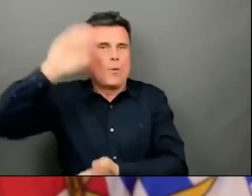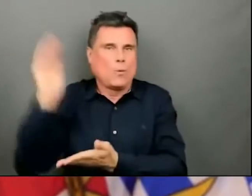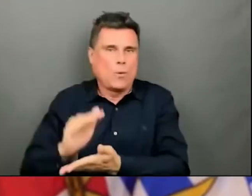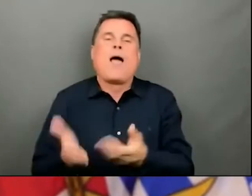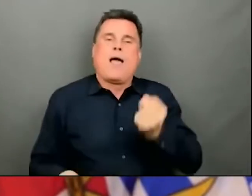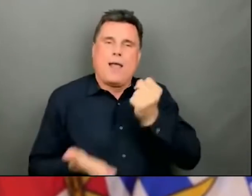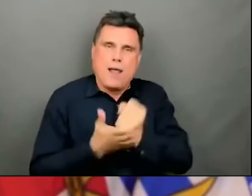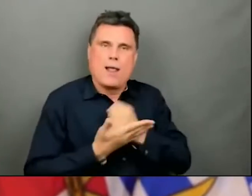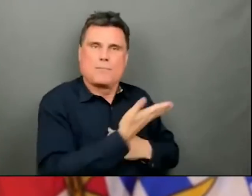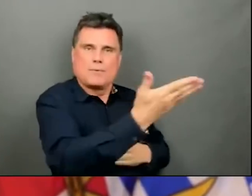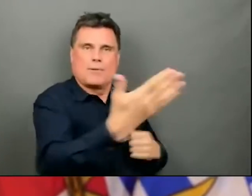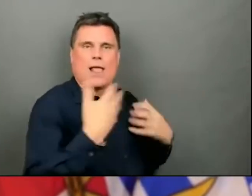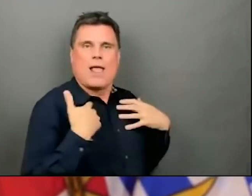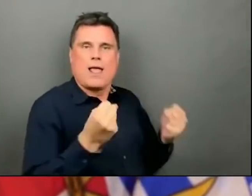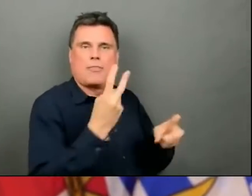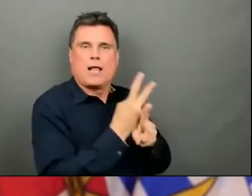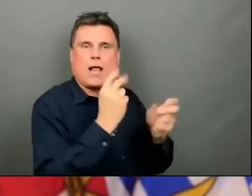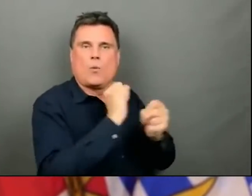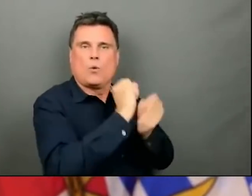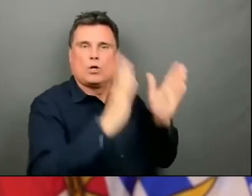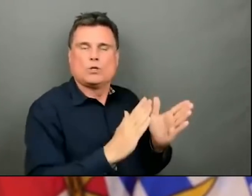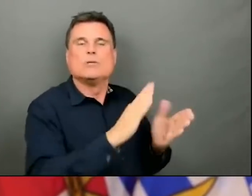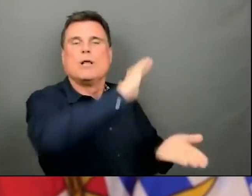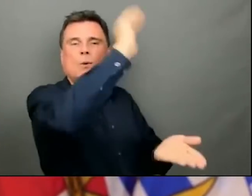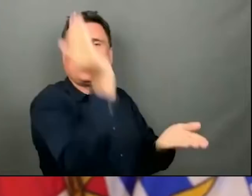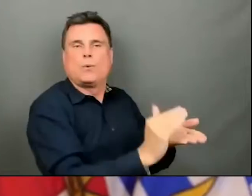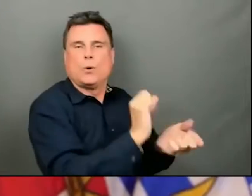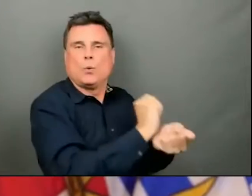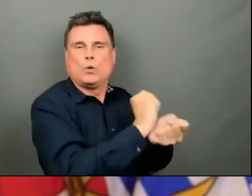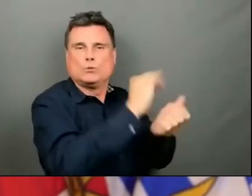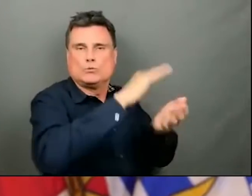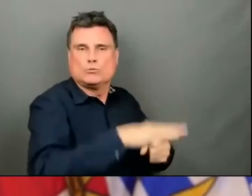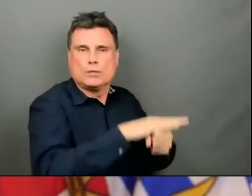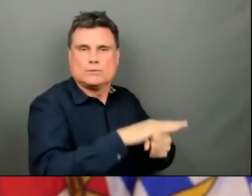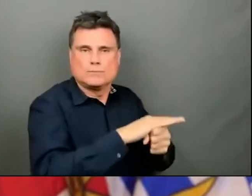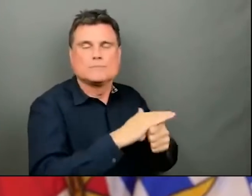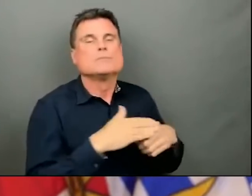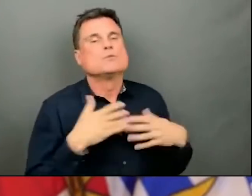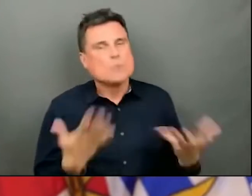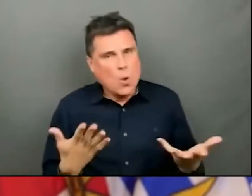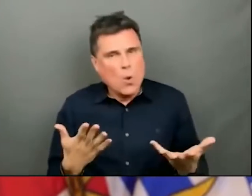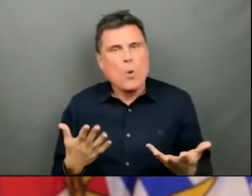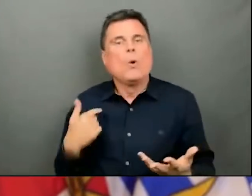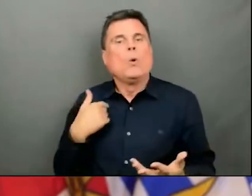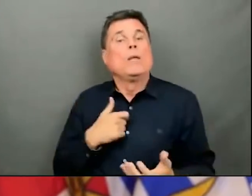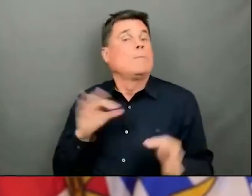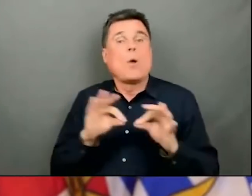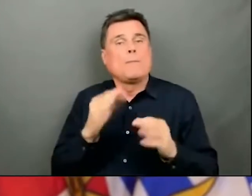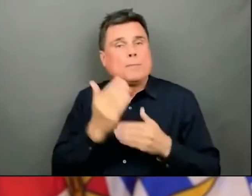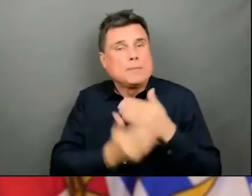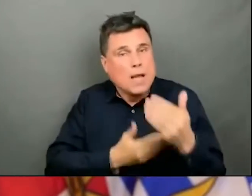to do this by continuing to to support each other, to be kind, to be calm and to be safe.